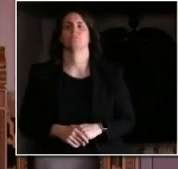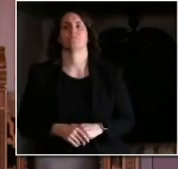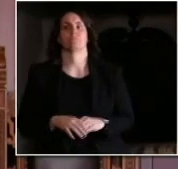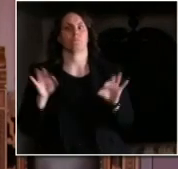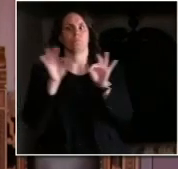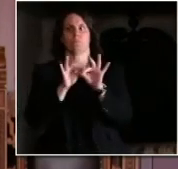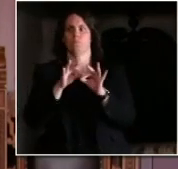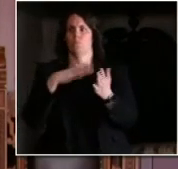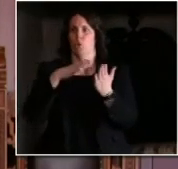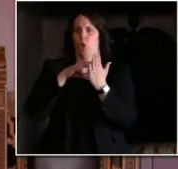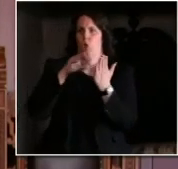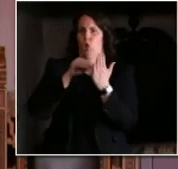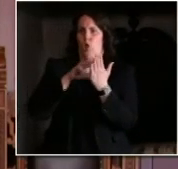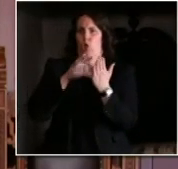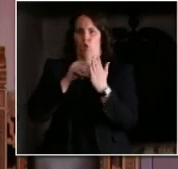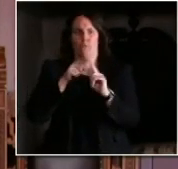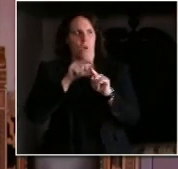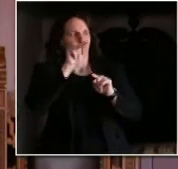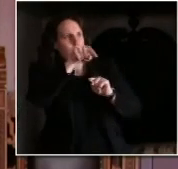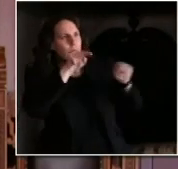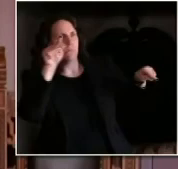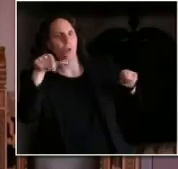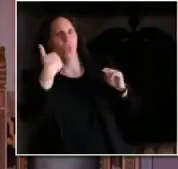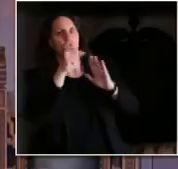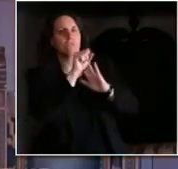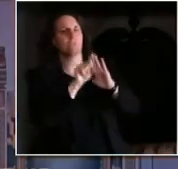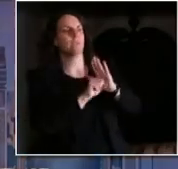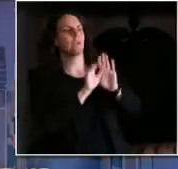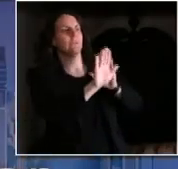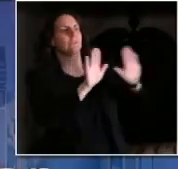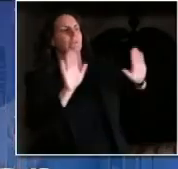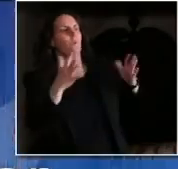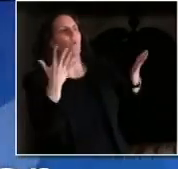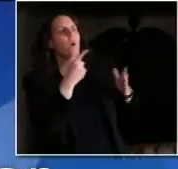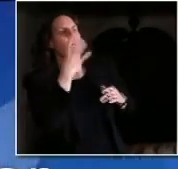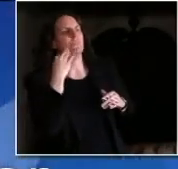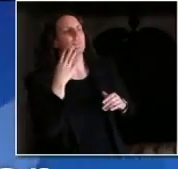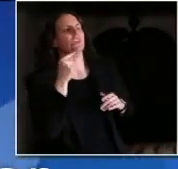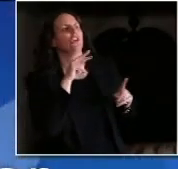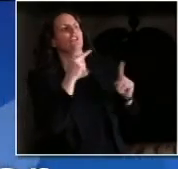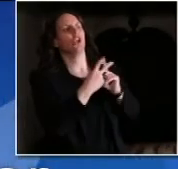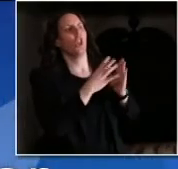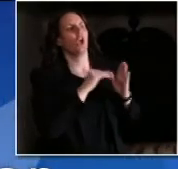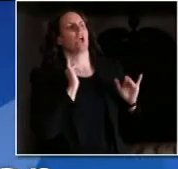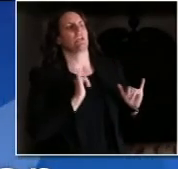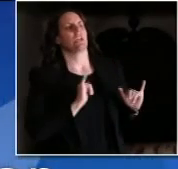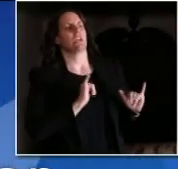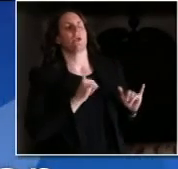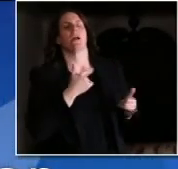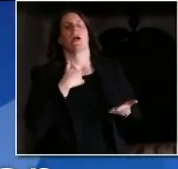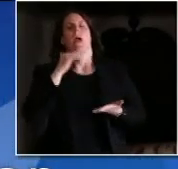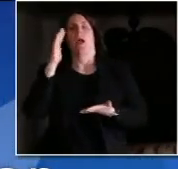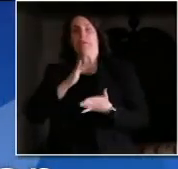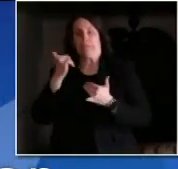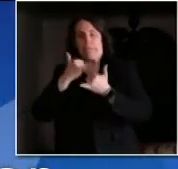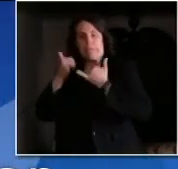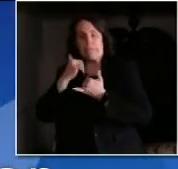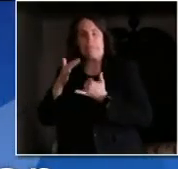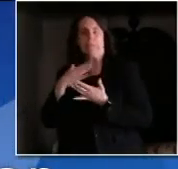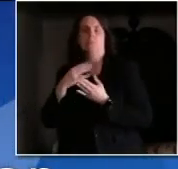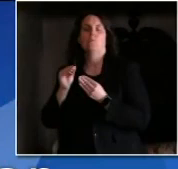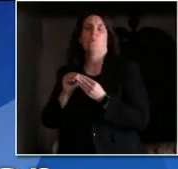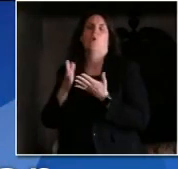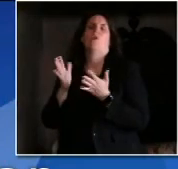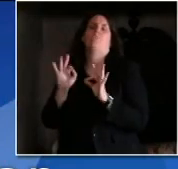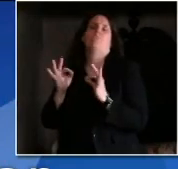have less mistakes. Thank you, Sean. Now to WORT Radio in Madison. WORT.